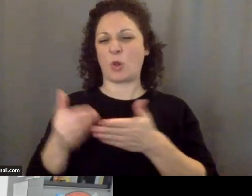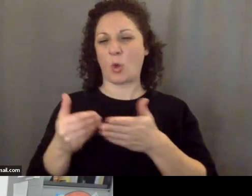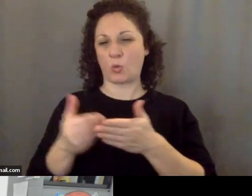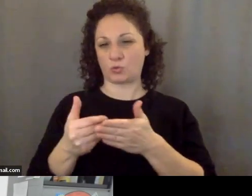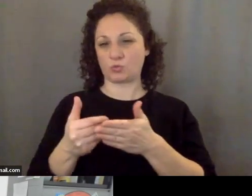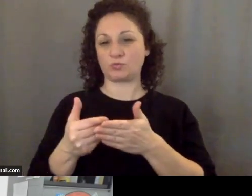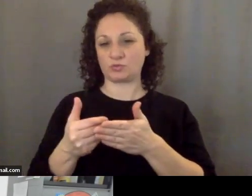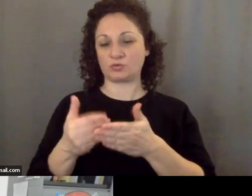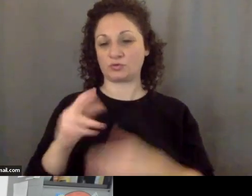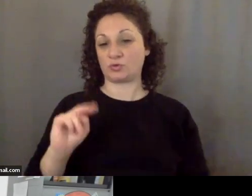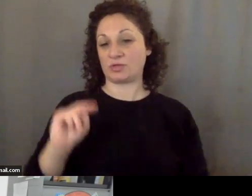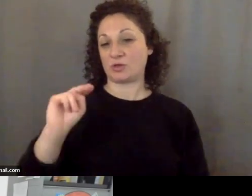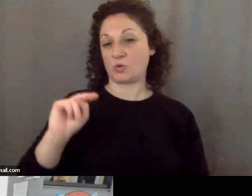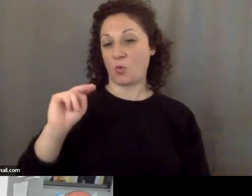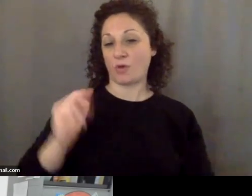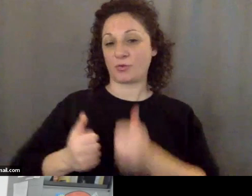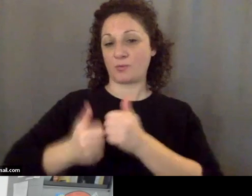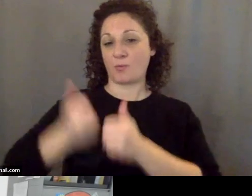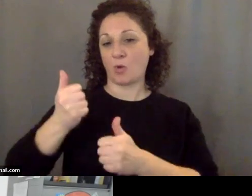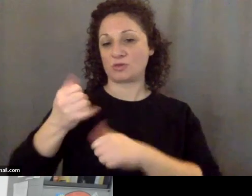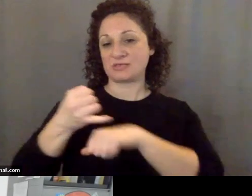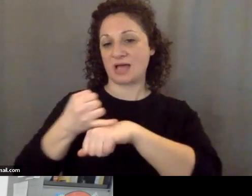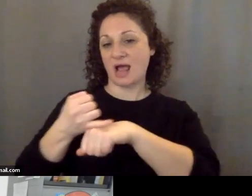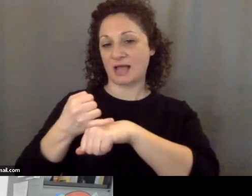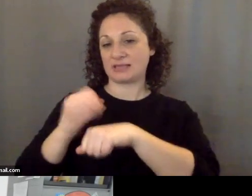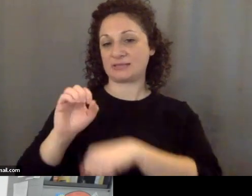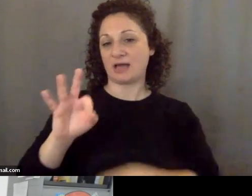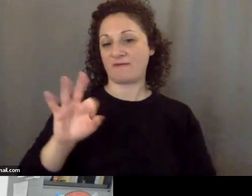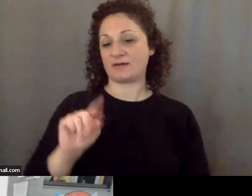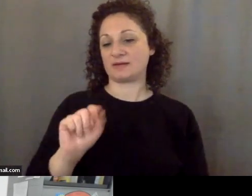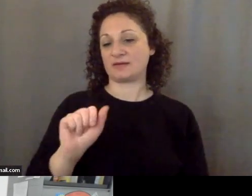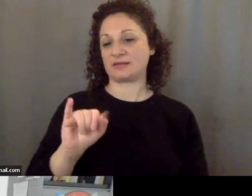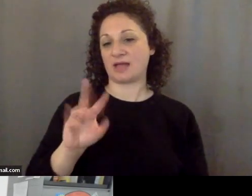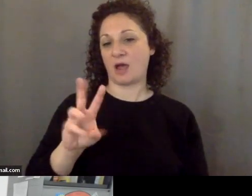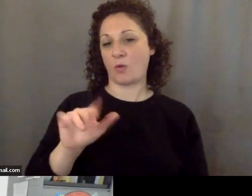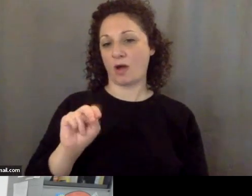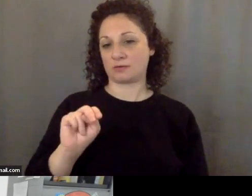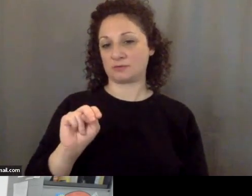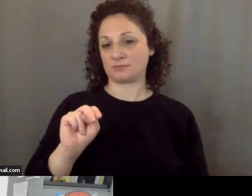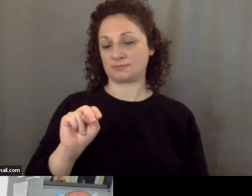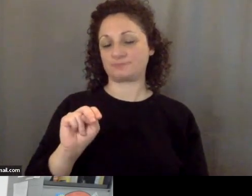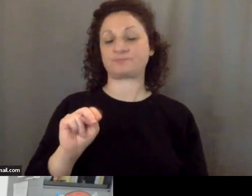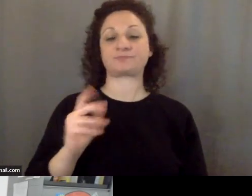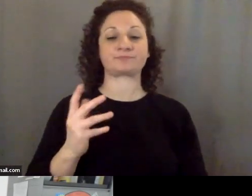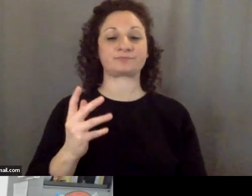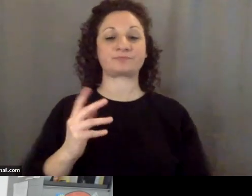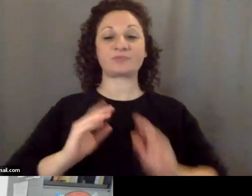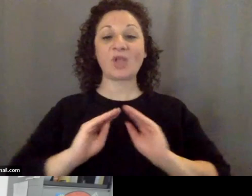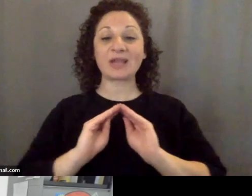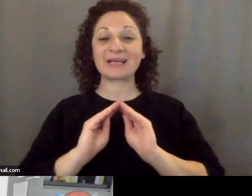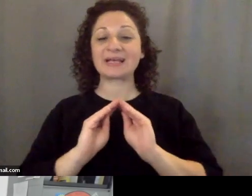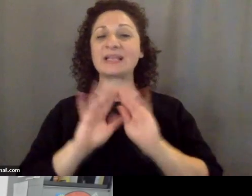northern most island of Taiwan it is said that on a clear day